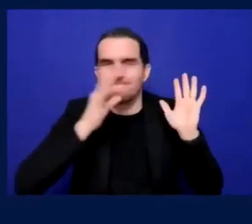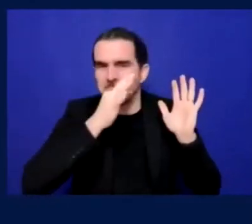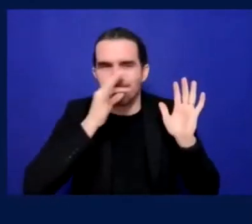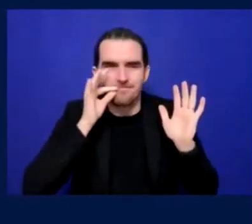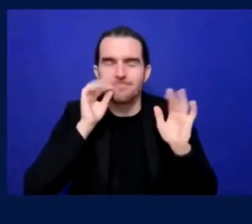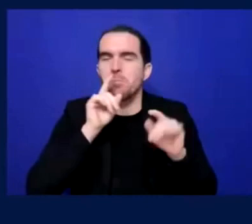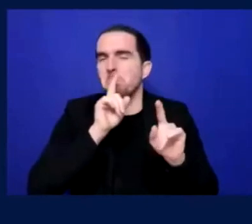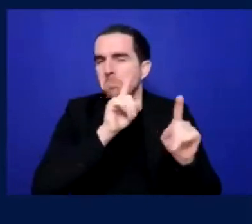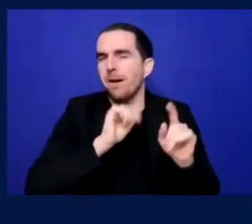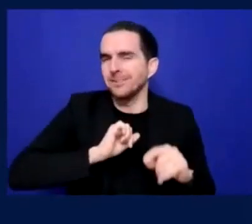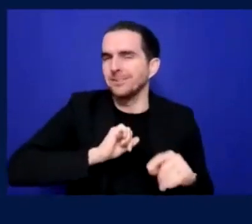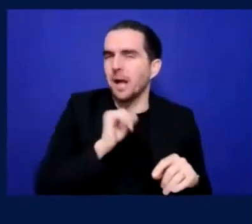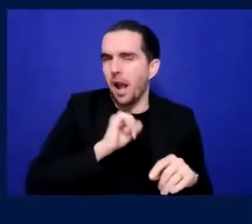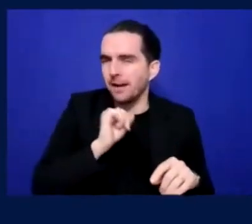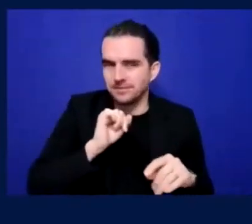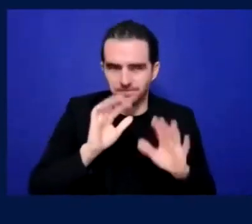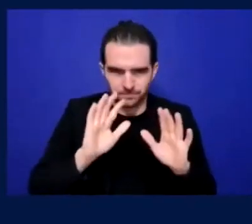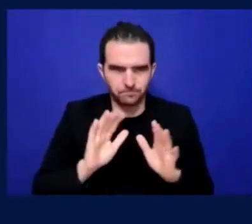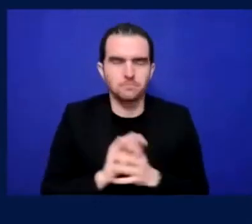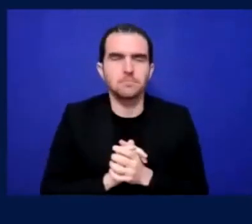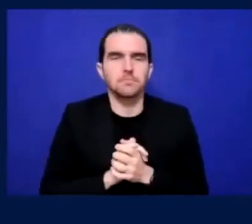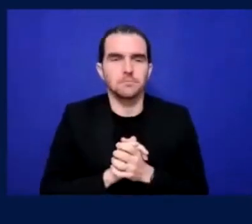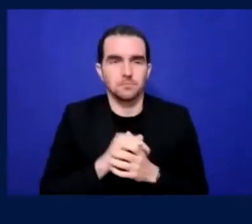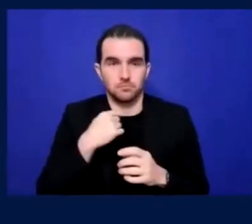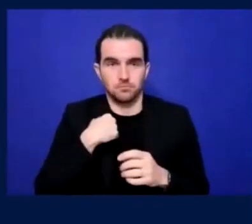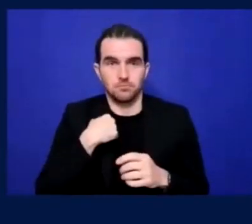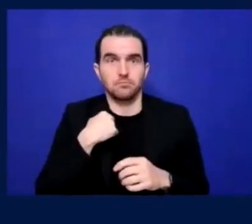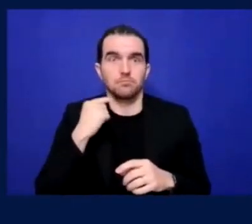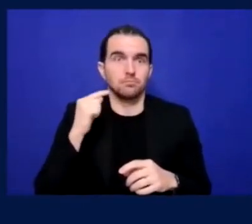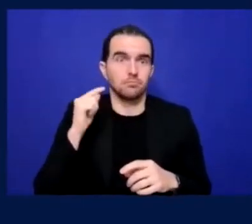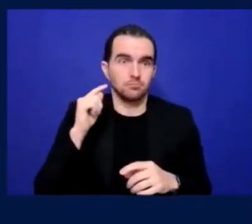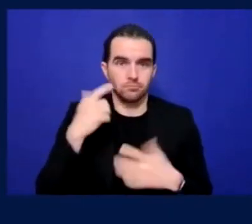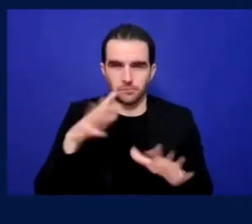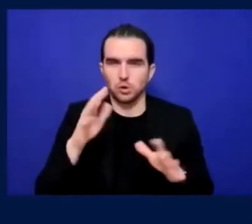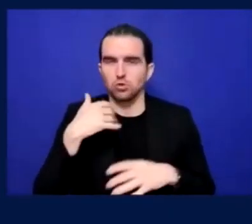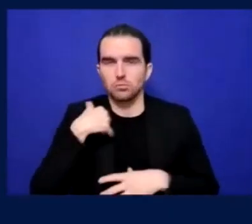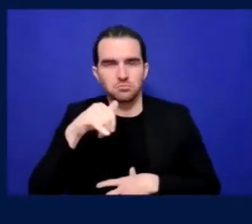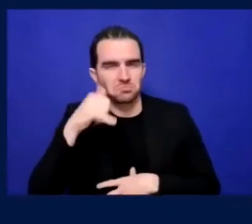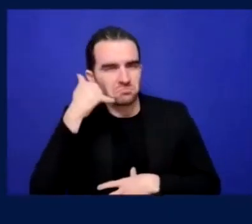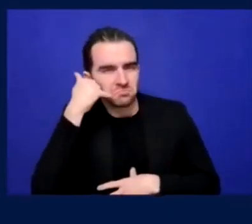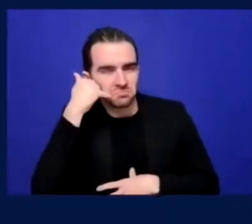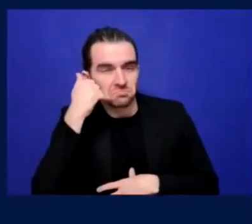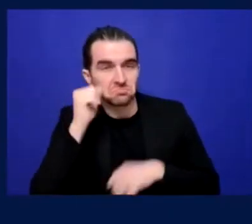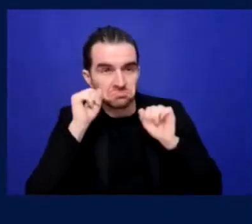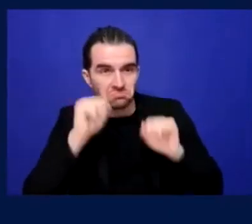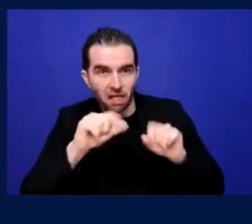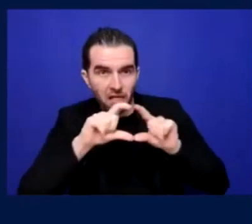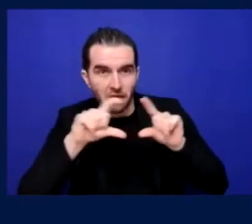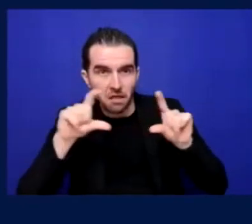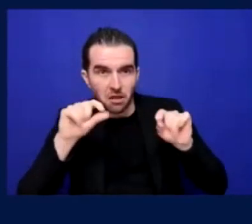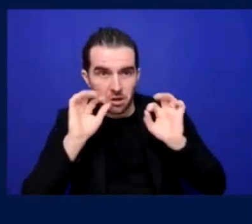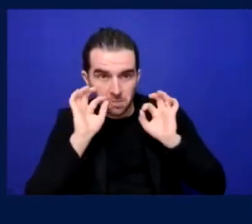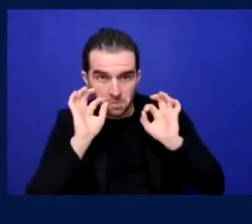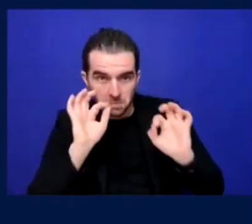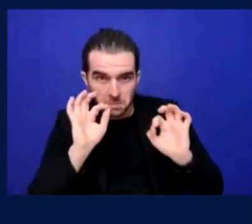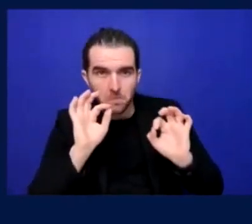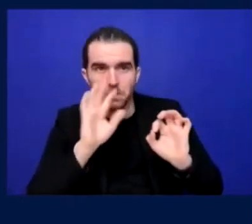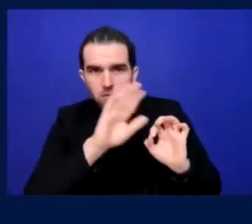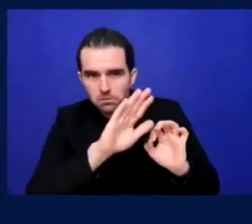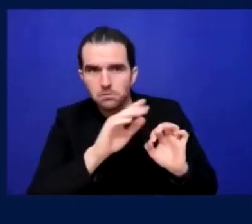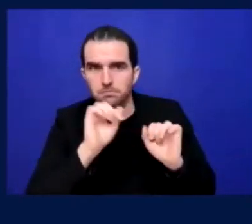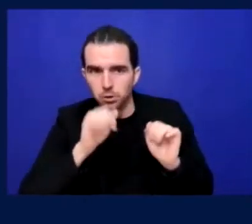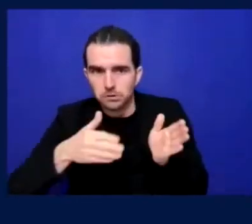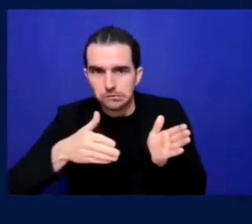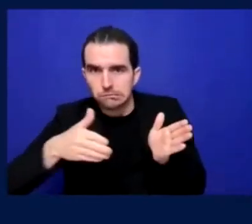I'll be coming along, I'm visually impaired and I have a guide dog. And they, the, they got right back to me and